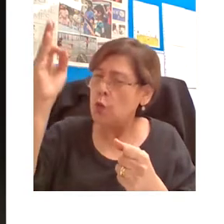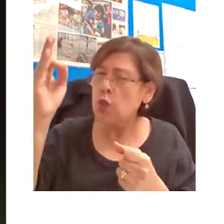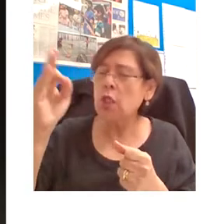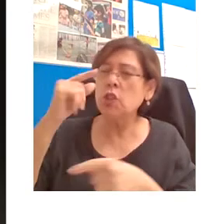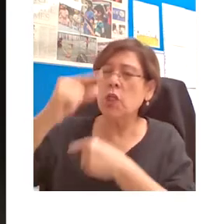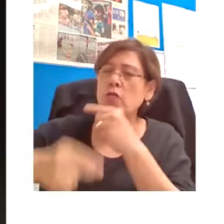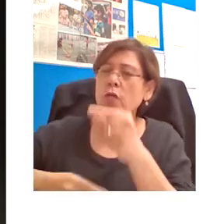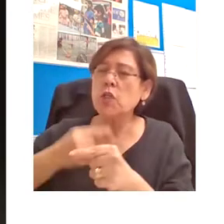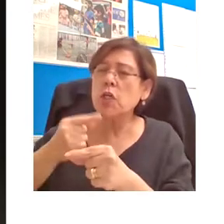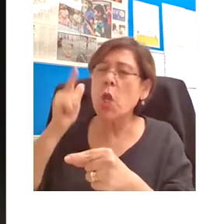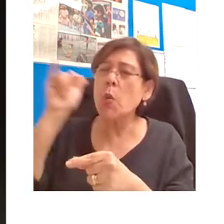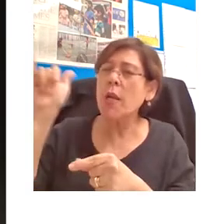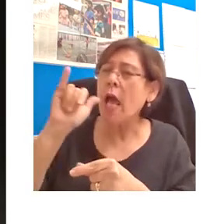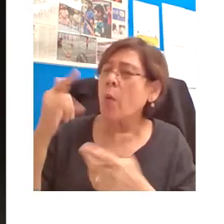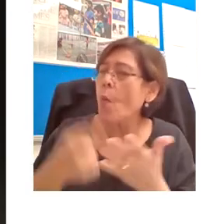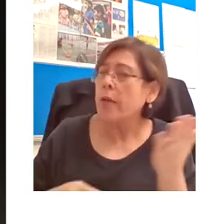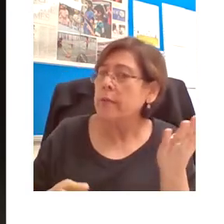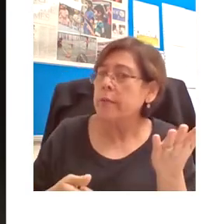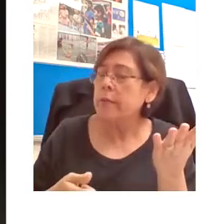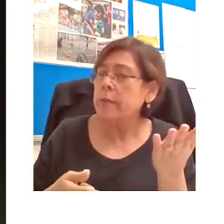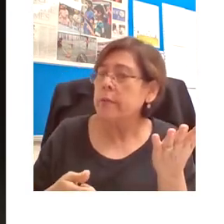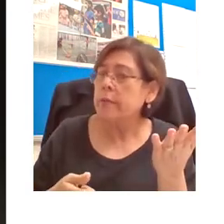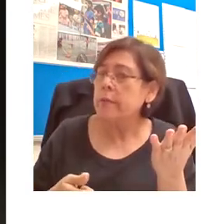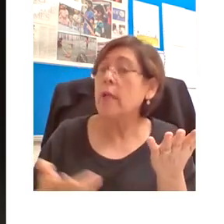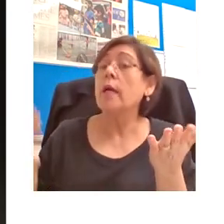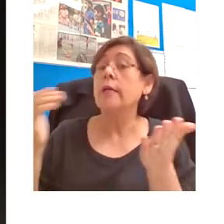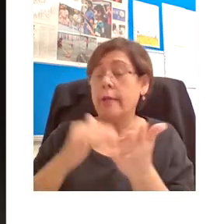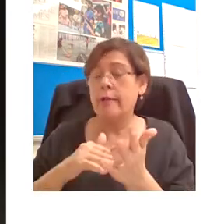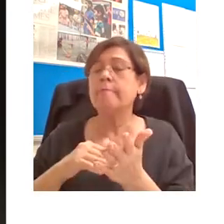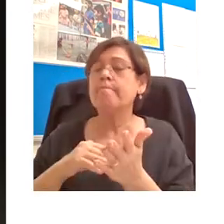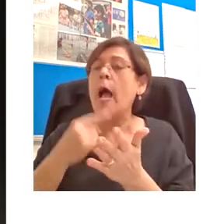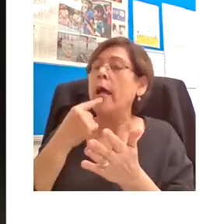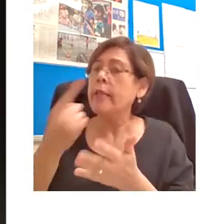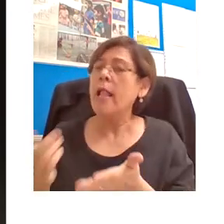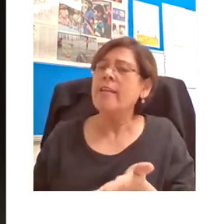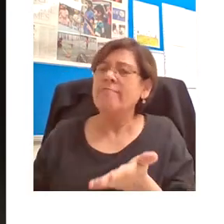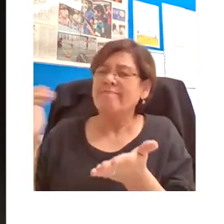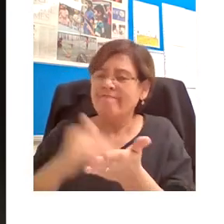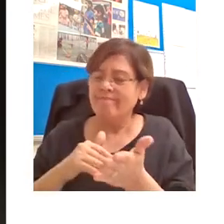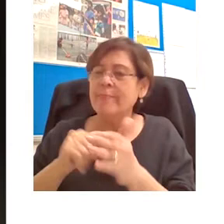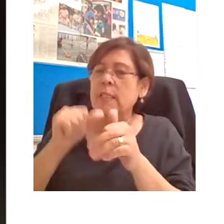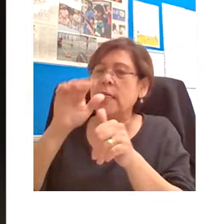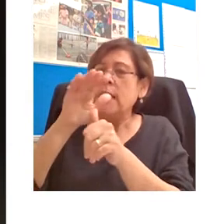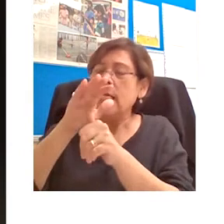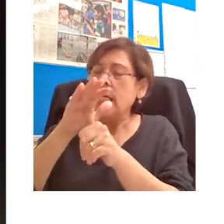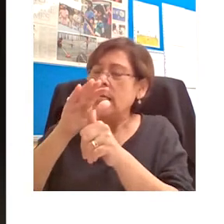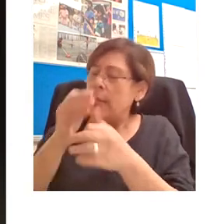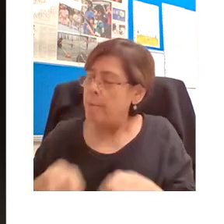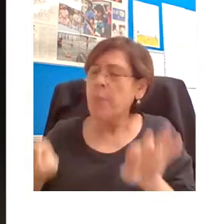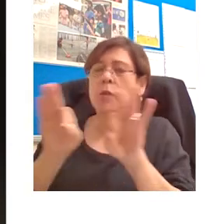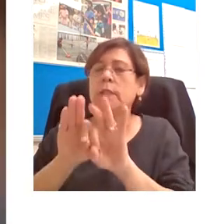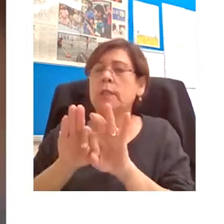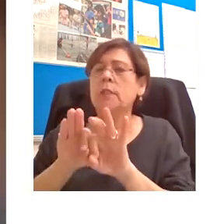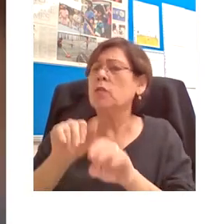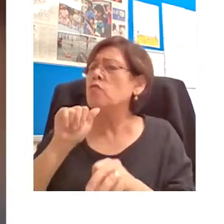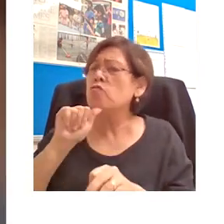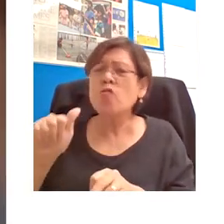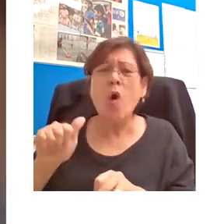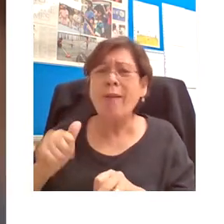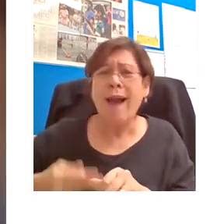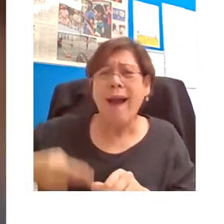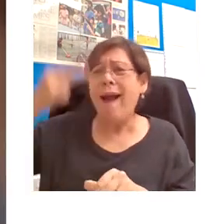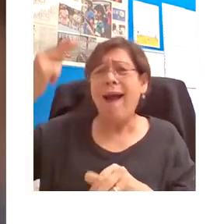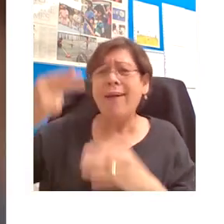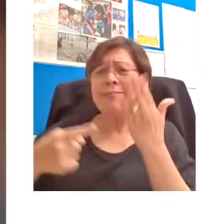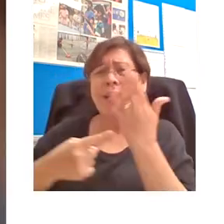look like. And I'll stress again here that this is not actually high-tech, and perhaps that's